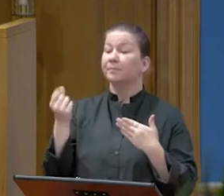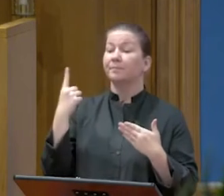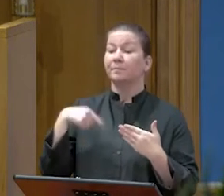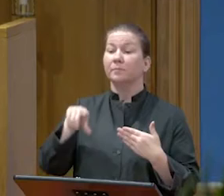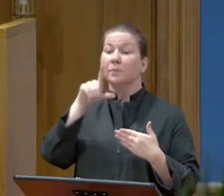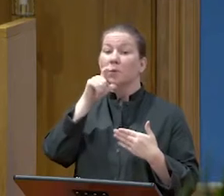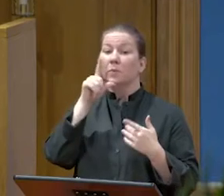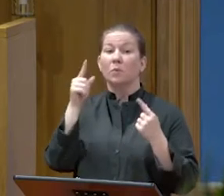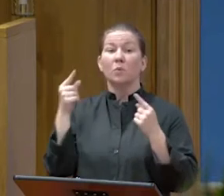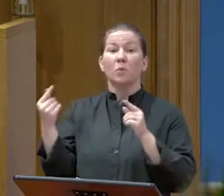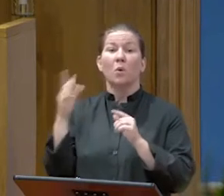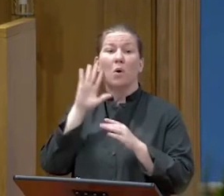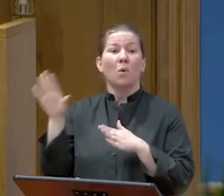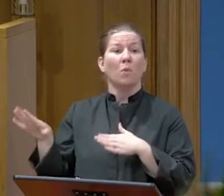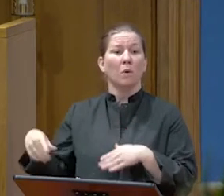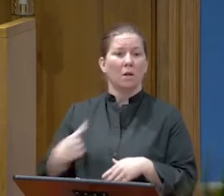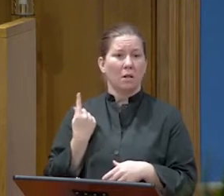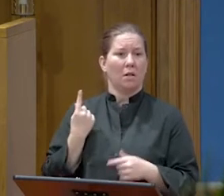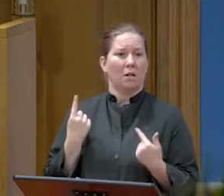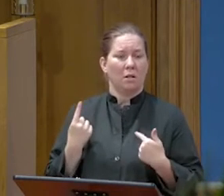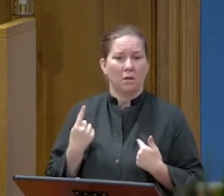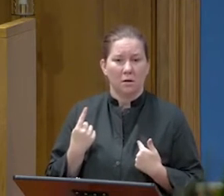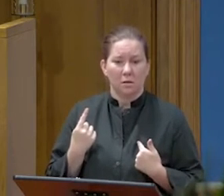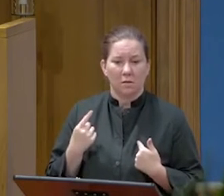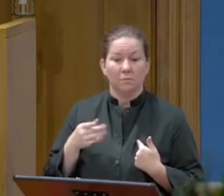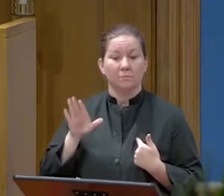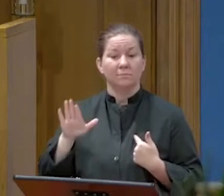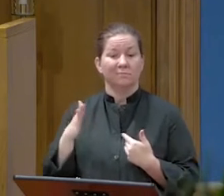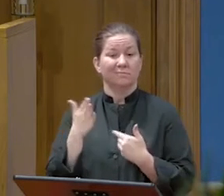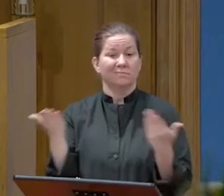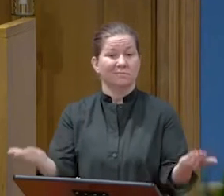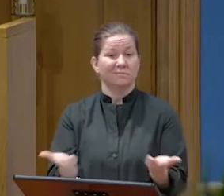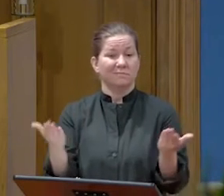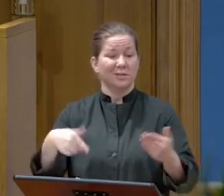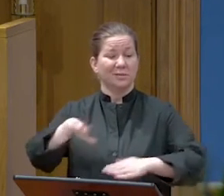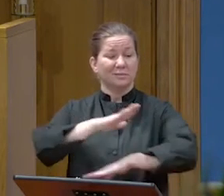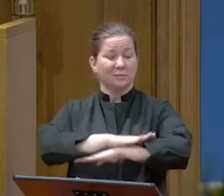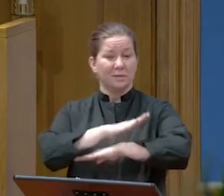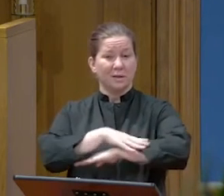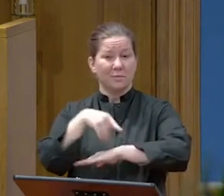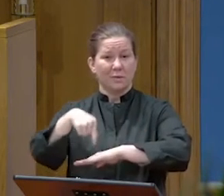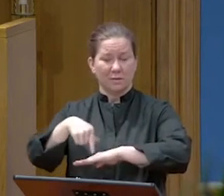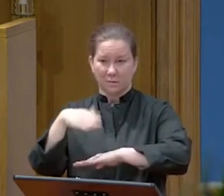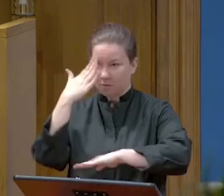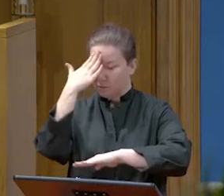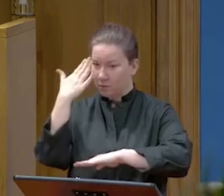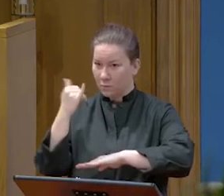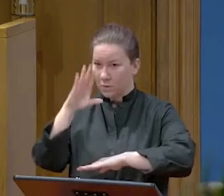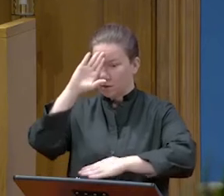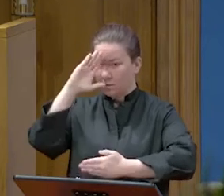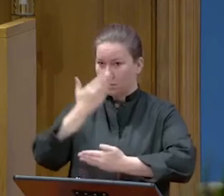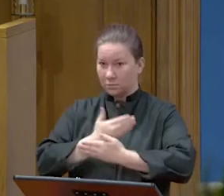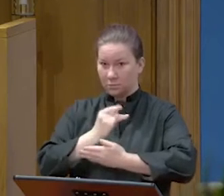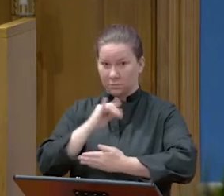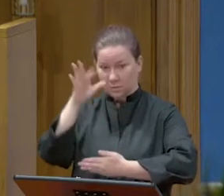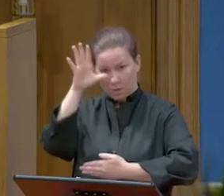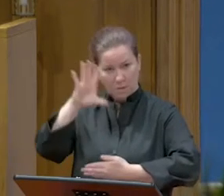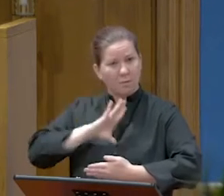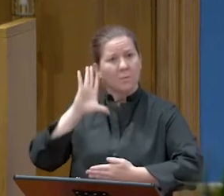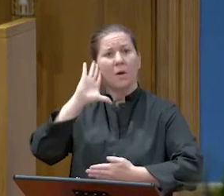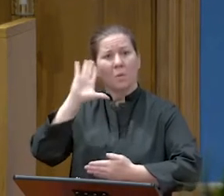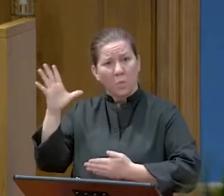me is with me, and his hand is on the table. For the Son of Man is going as it has been determined.